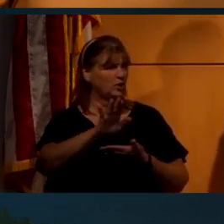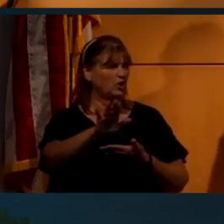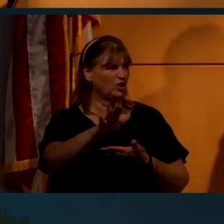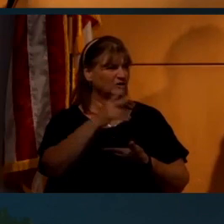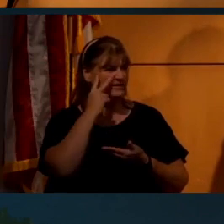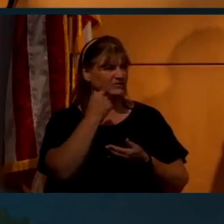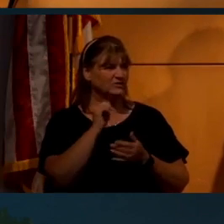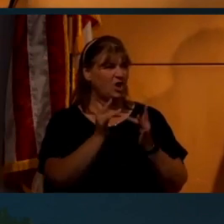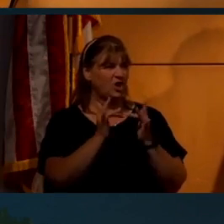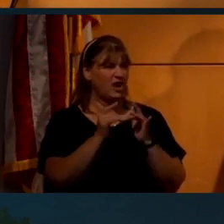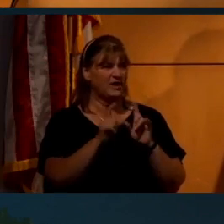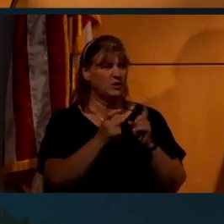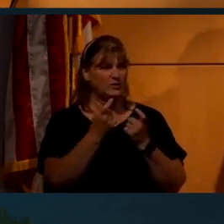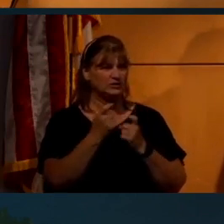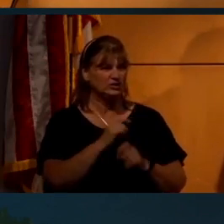hers.